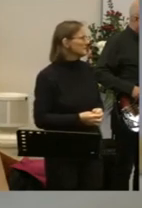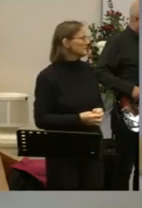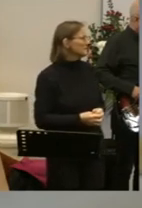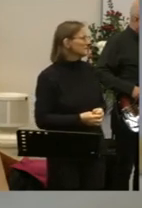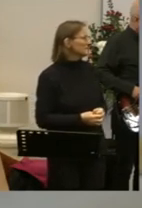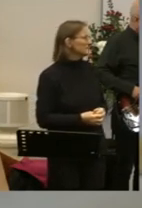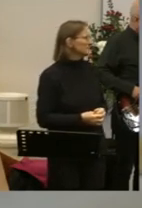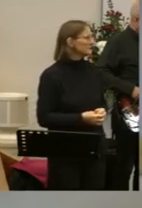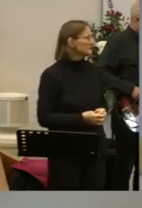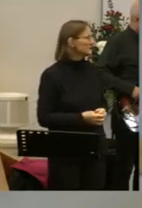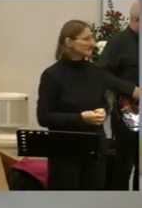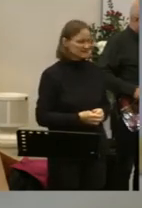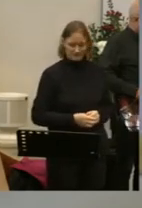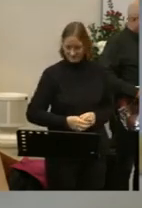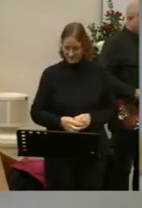you are. Oh,